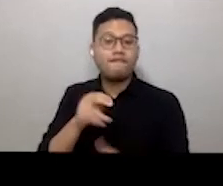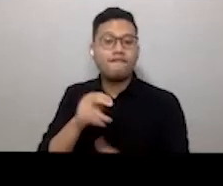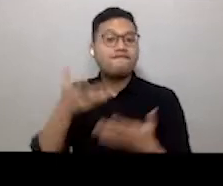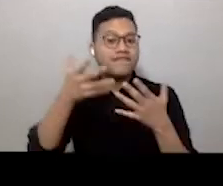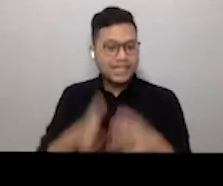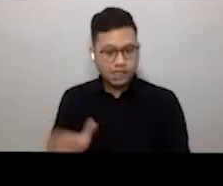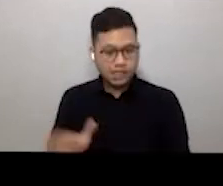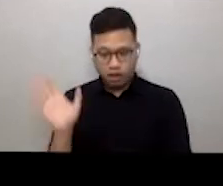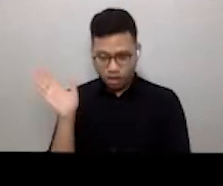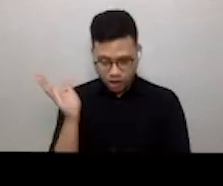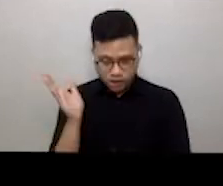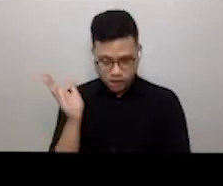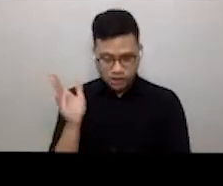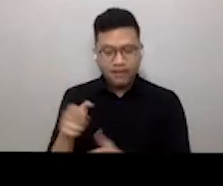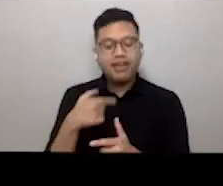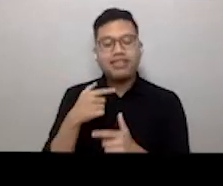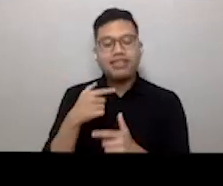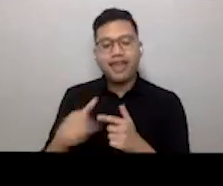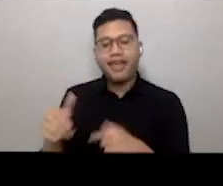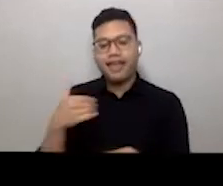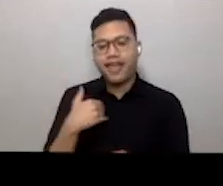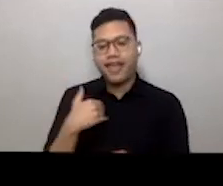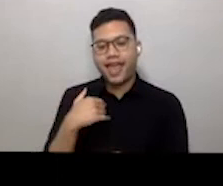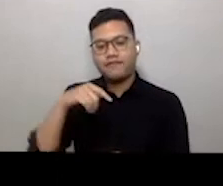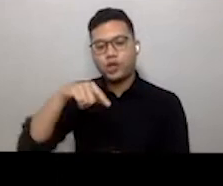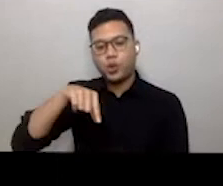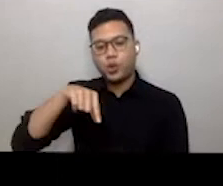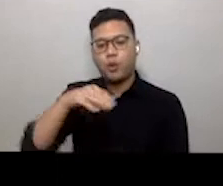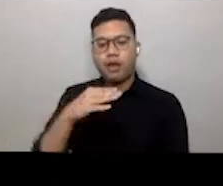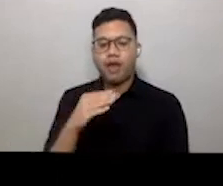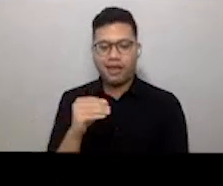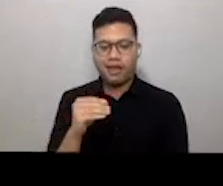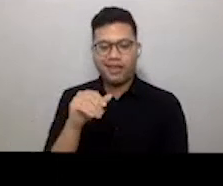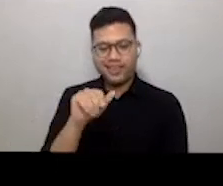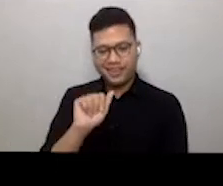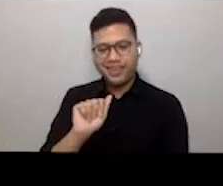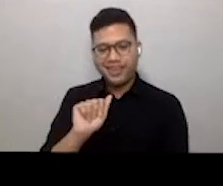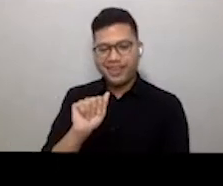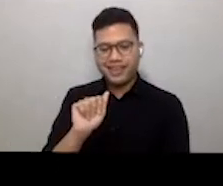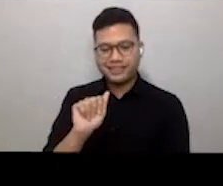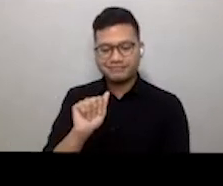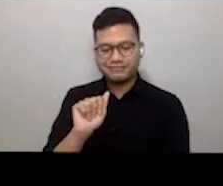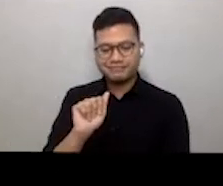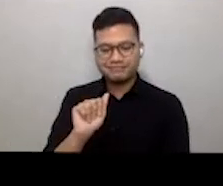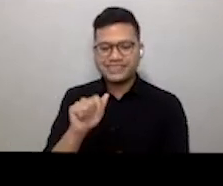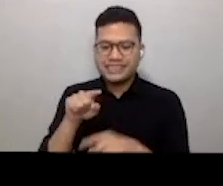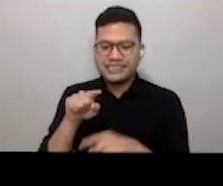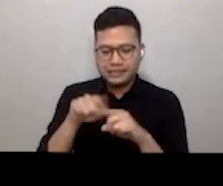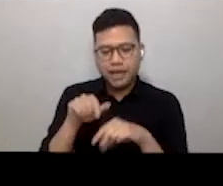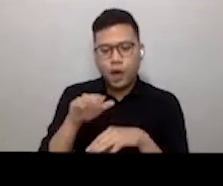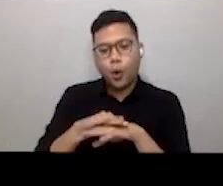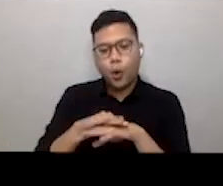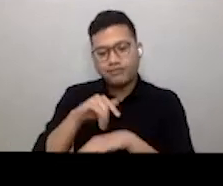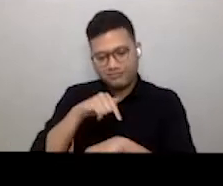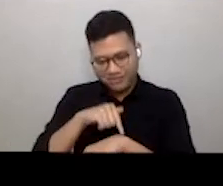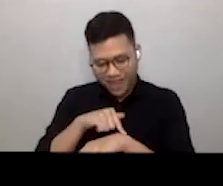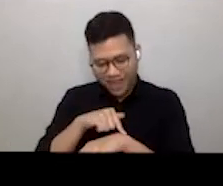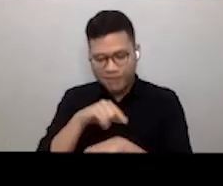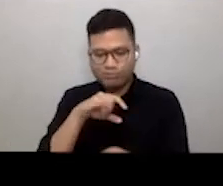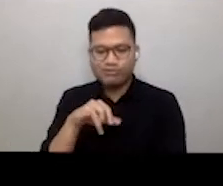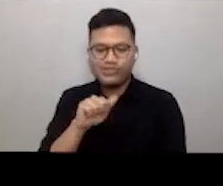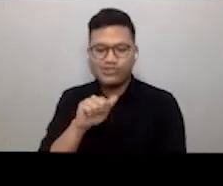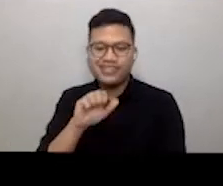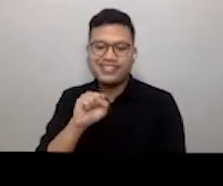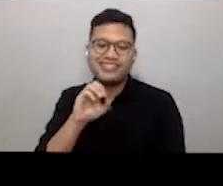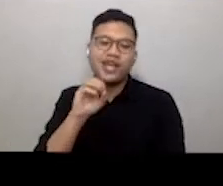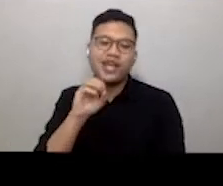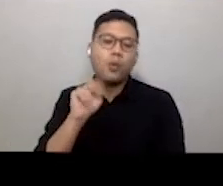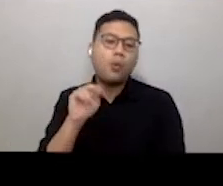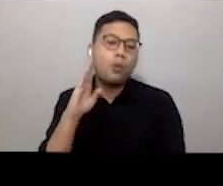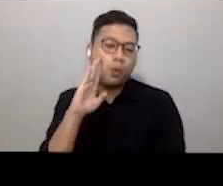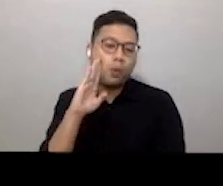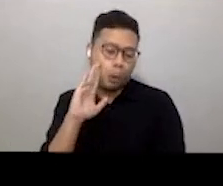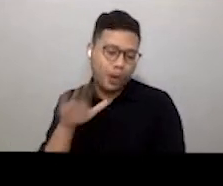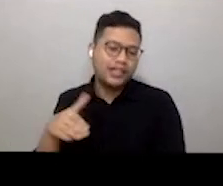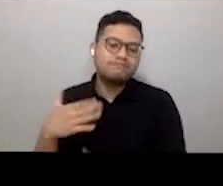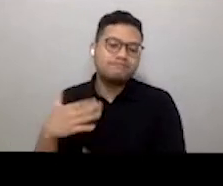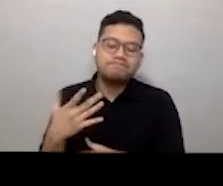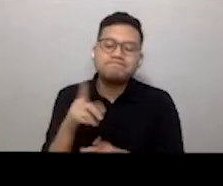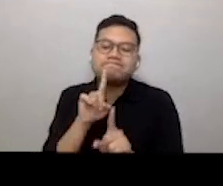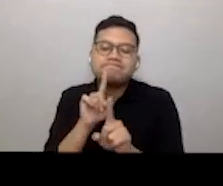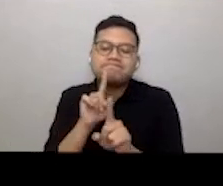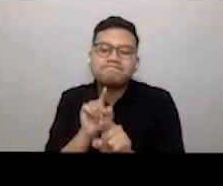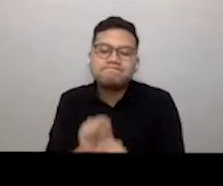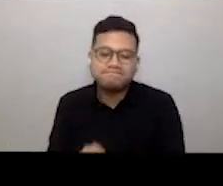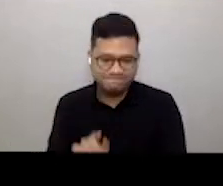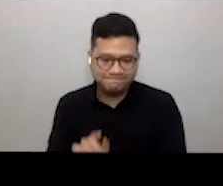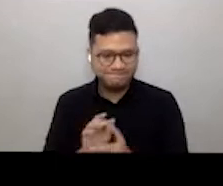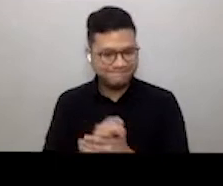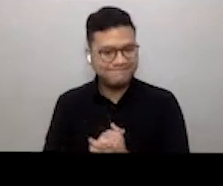post your questions in the chat box. And depending on the time, Jason will then be able to address as many of these